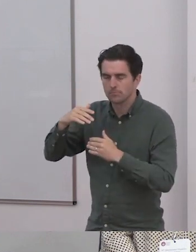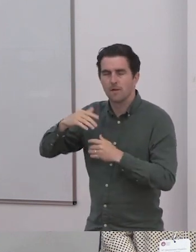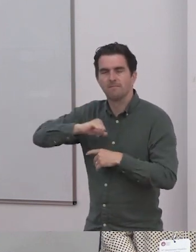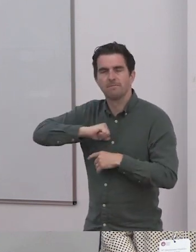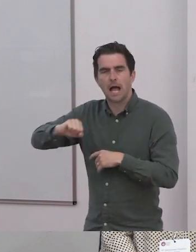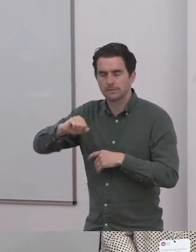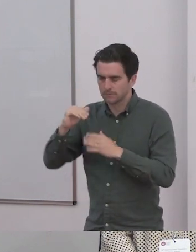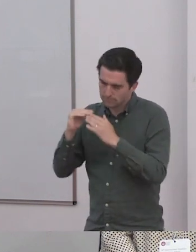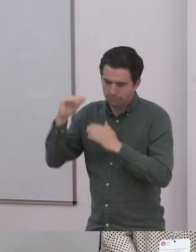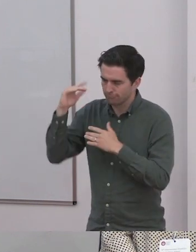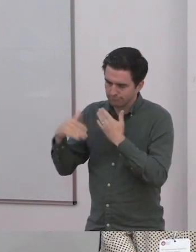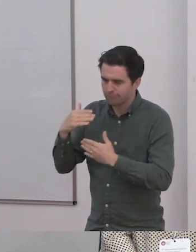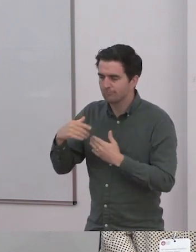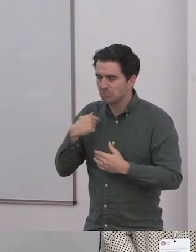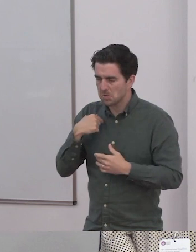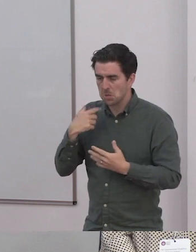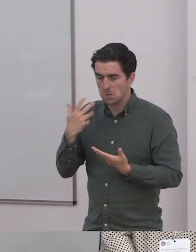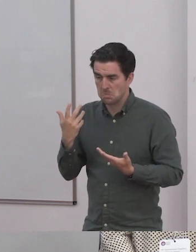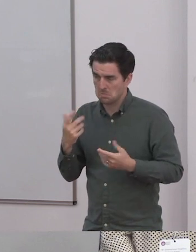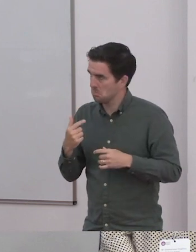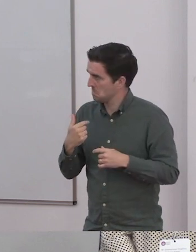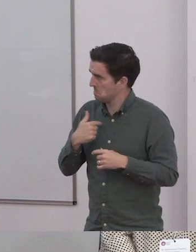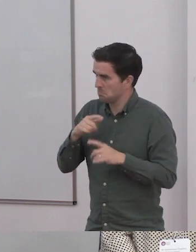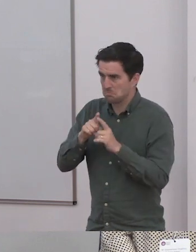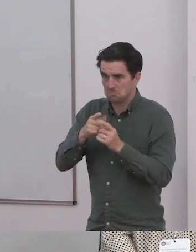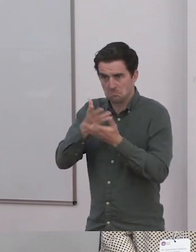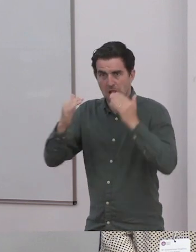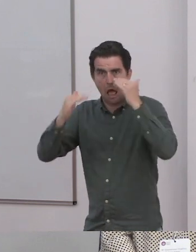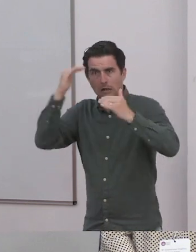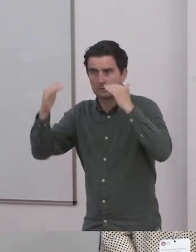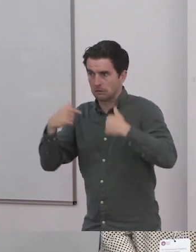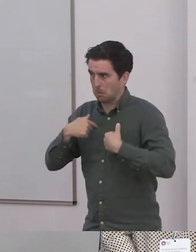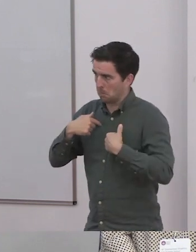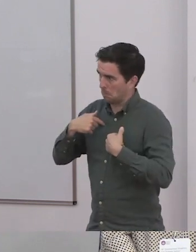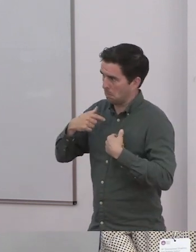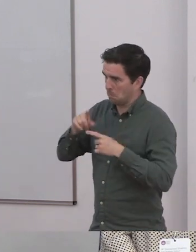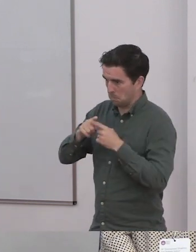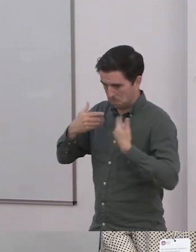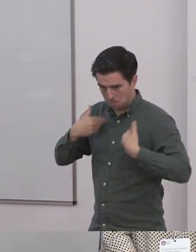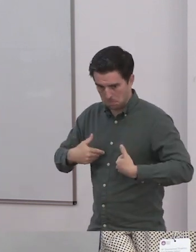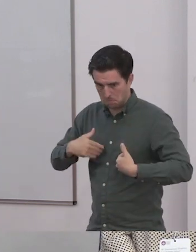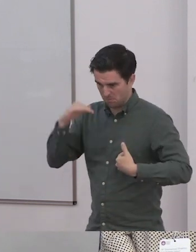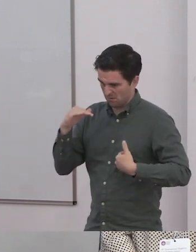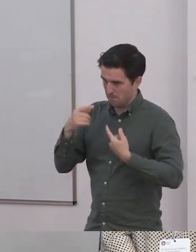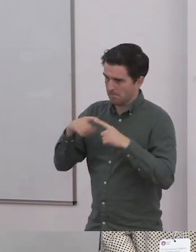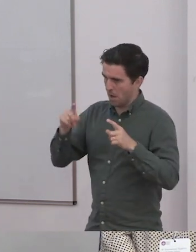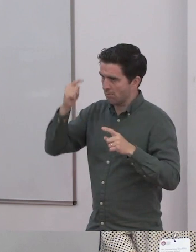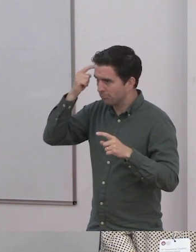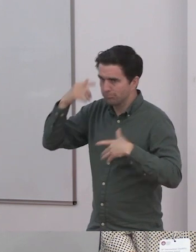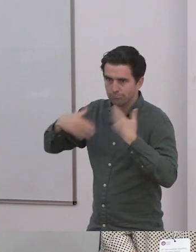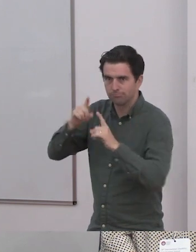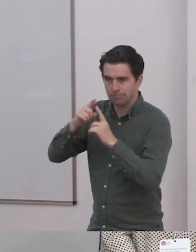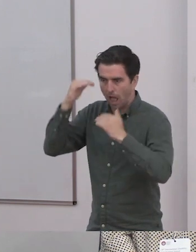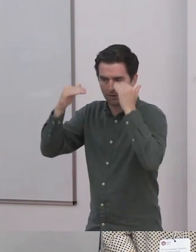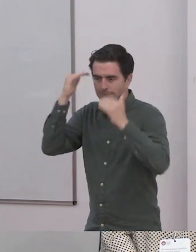Monkey see, monkey do. And so by being around adults, I have learned to act like an adult. And act